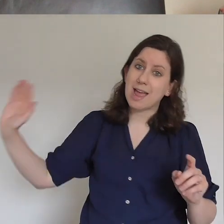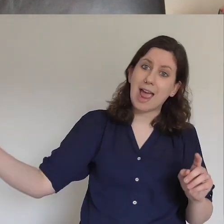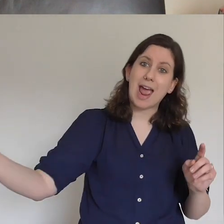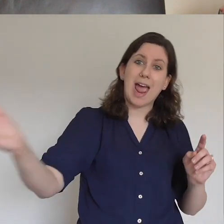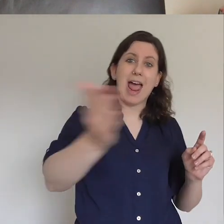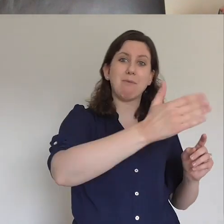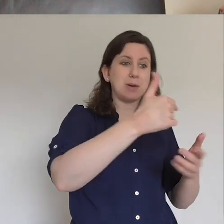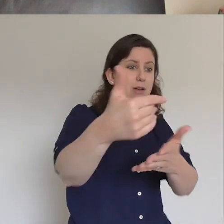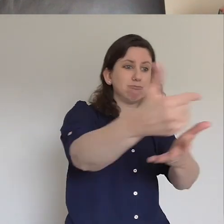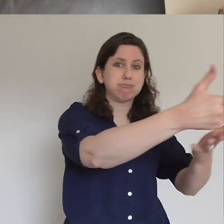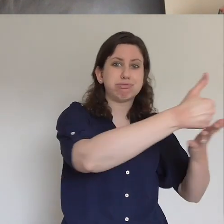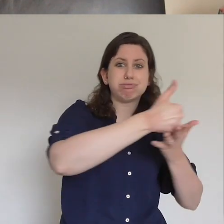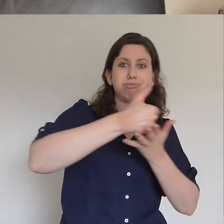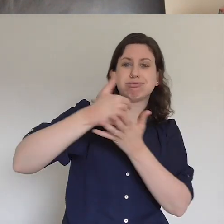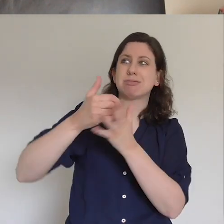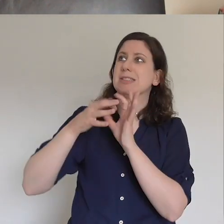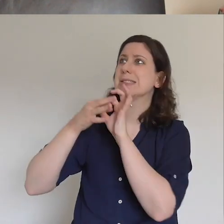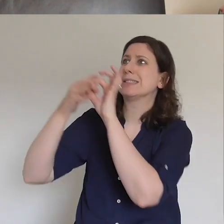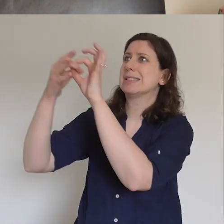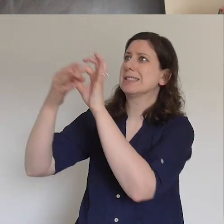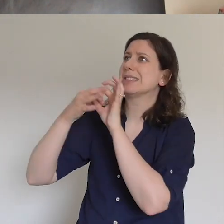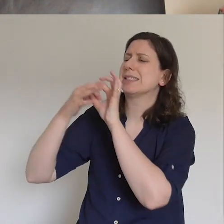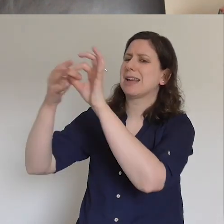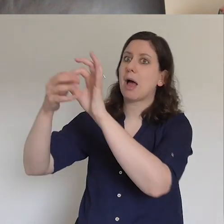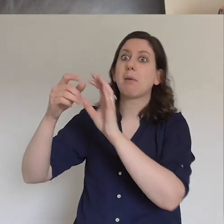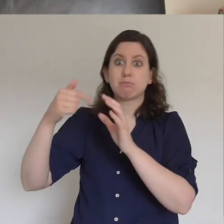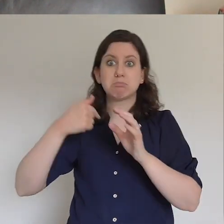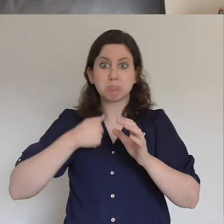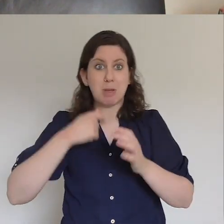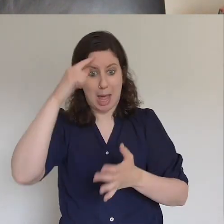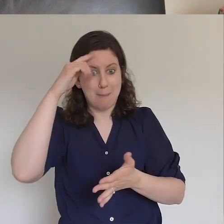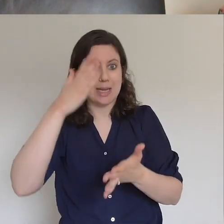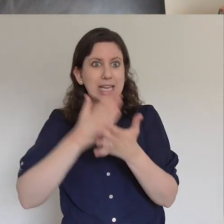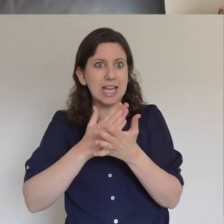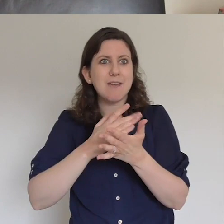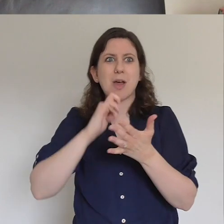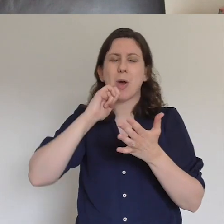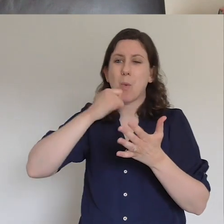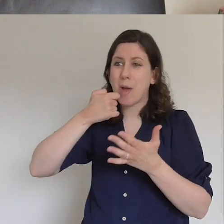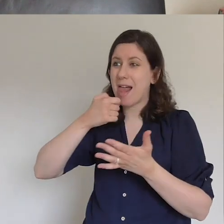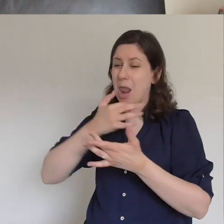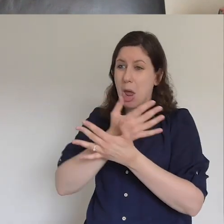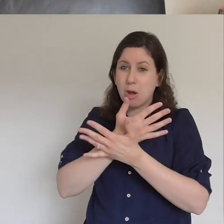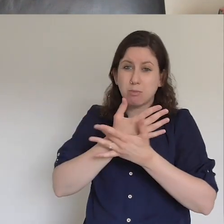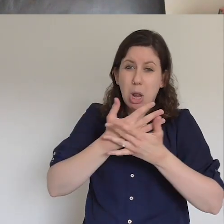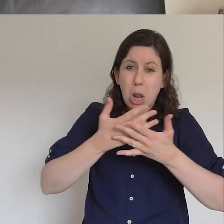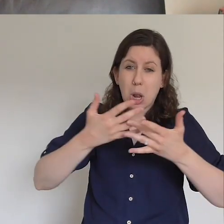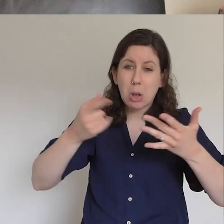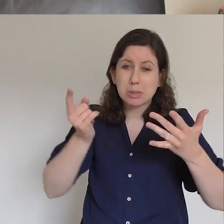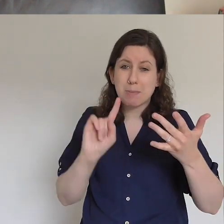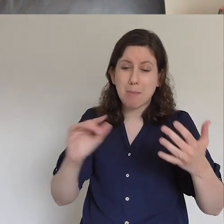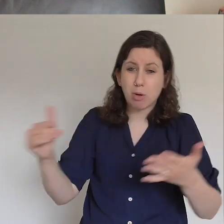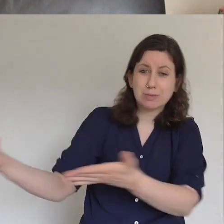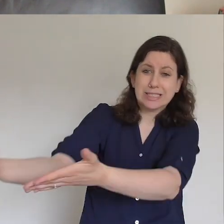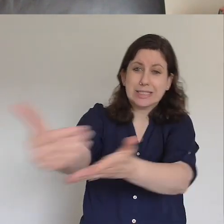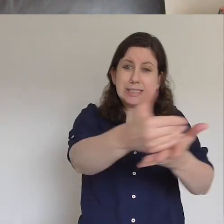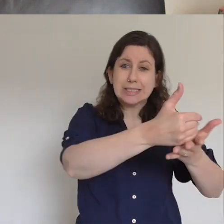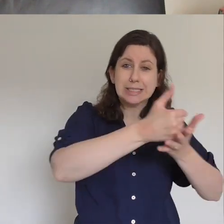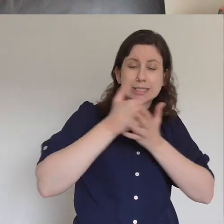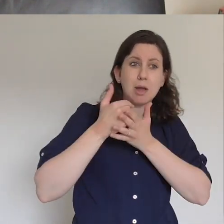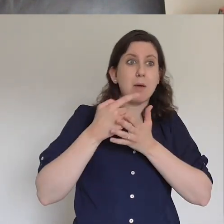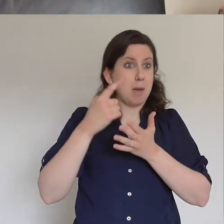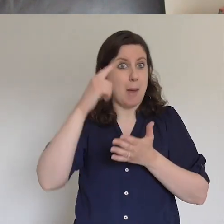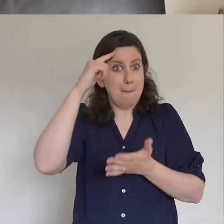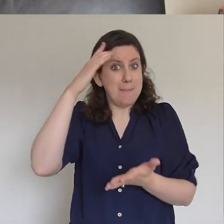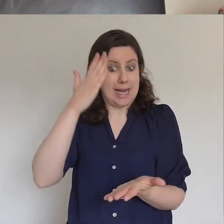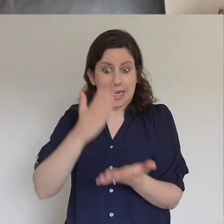what a season we're in I'm believing for a harvest I'm believing for a big harvest to come in and we think that something mighty is going